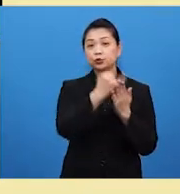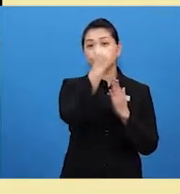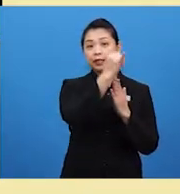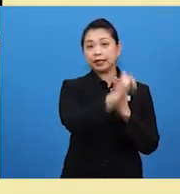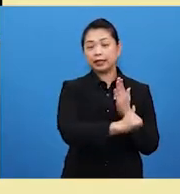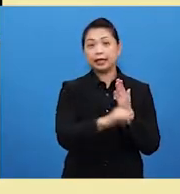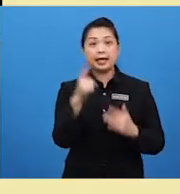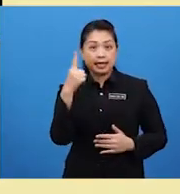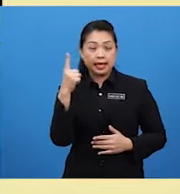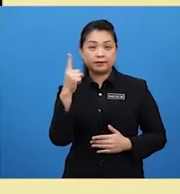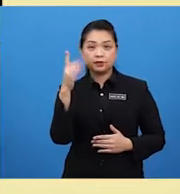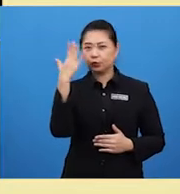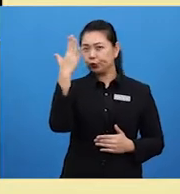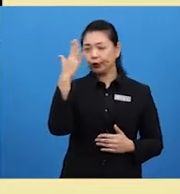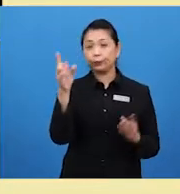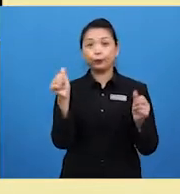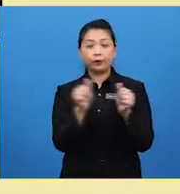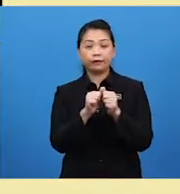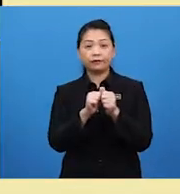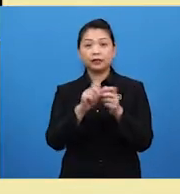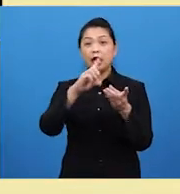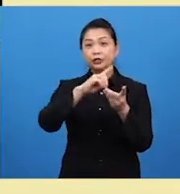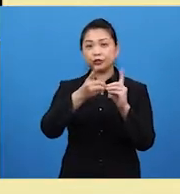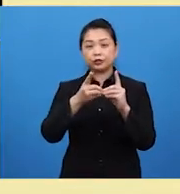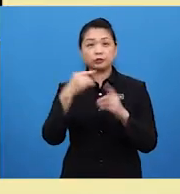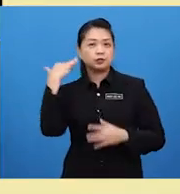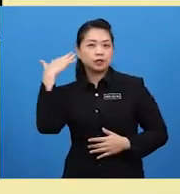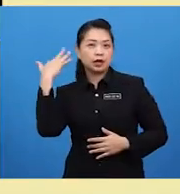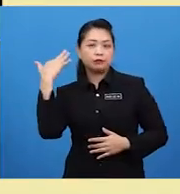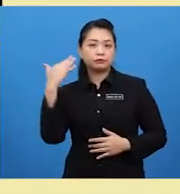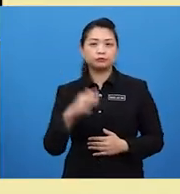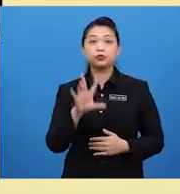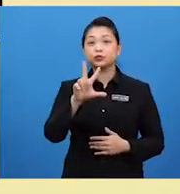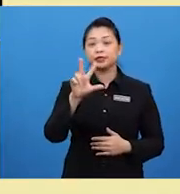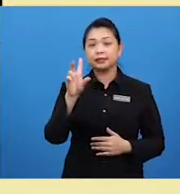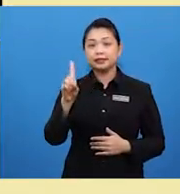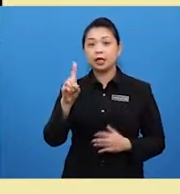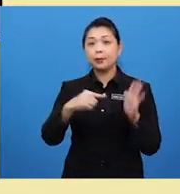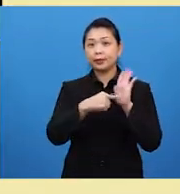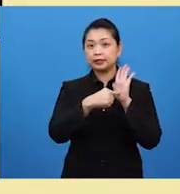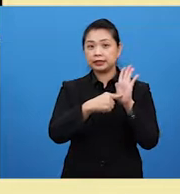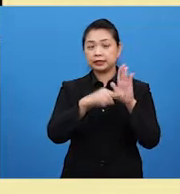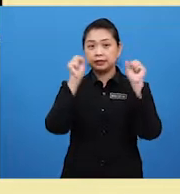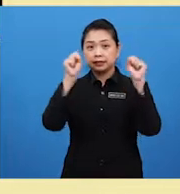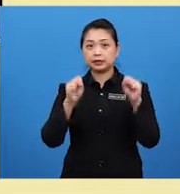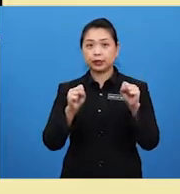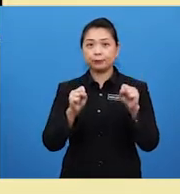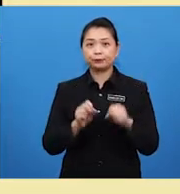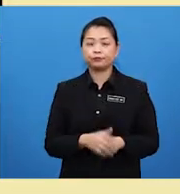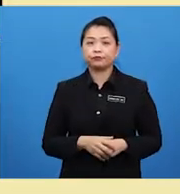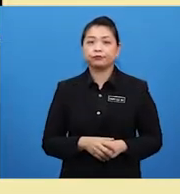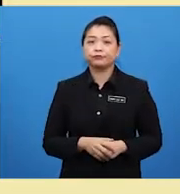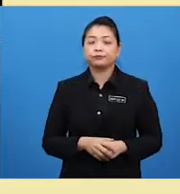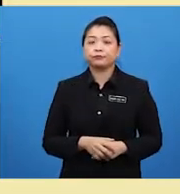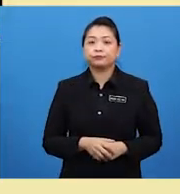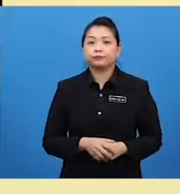with digital sound and 3D projection systems. Oyen Cinema, Petaling Square.